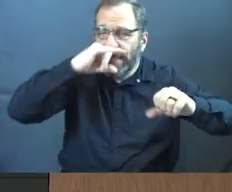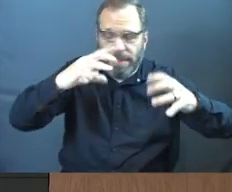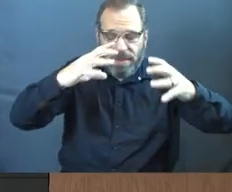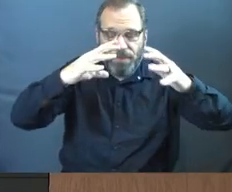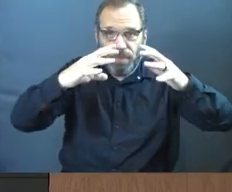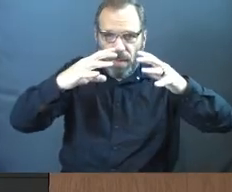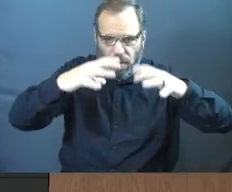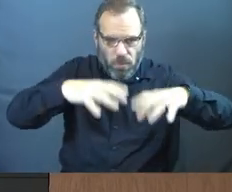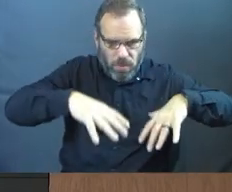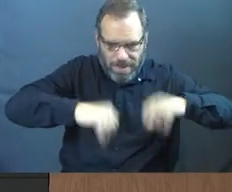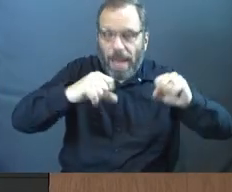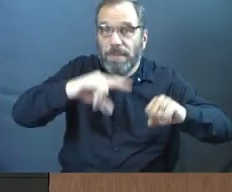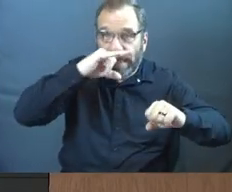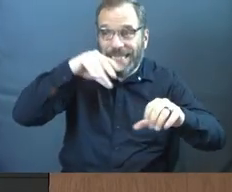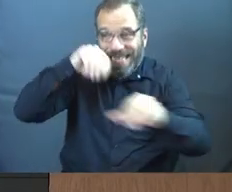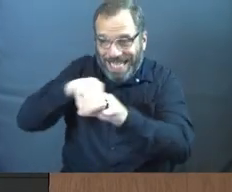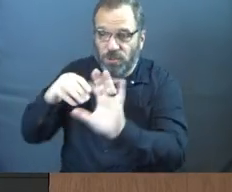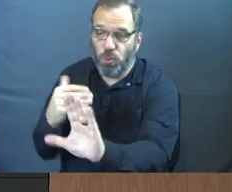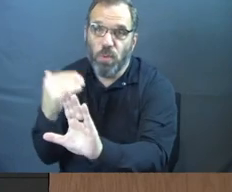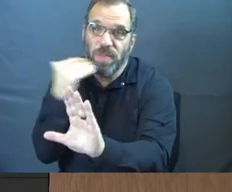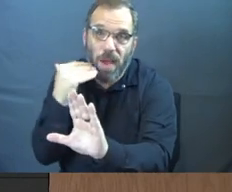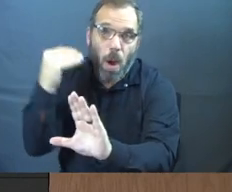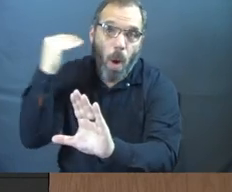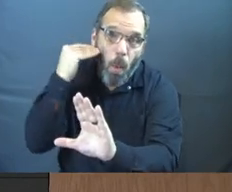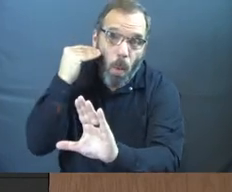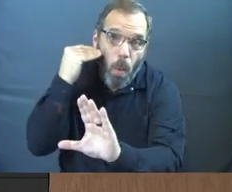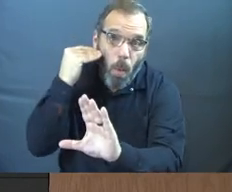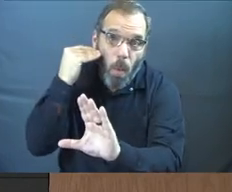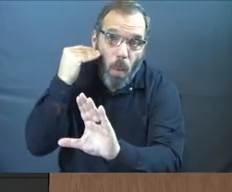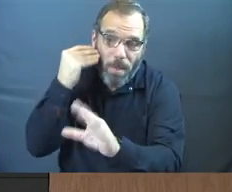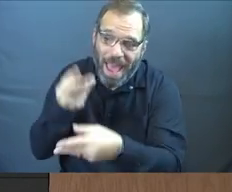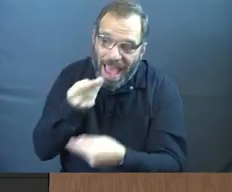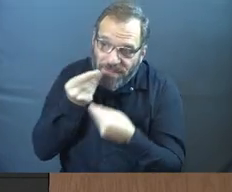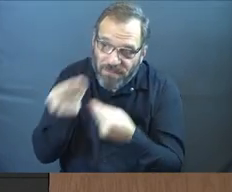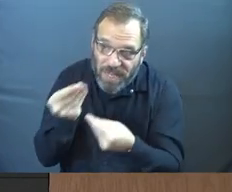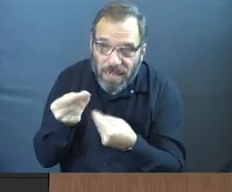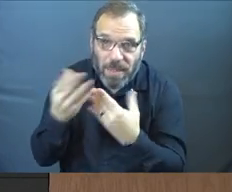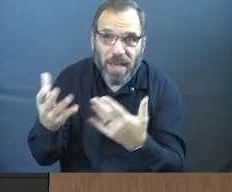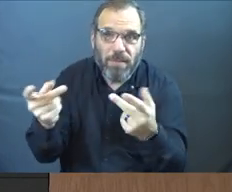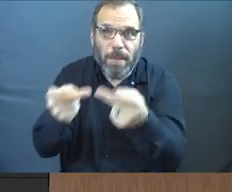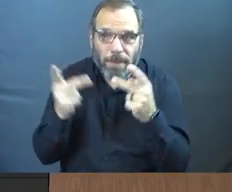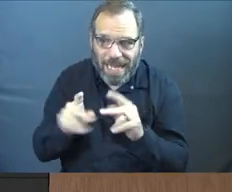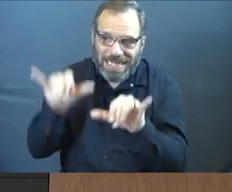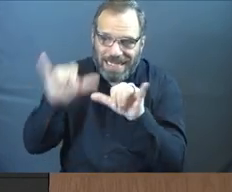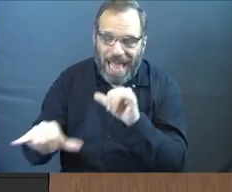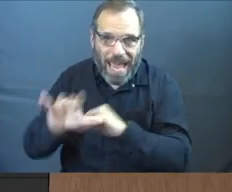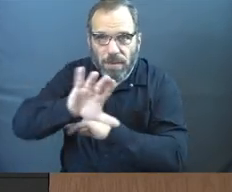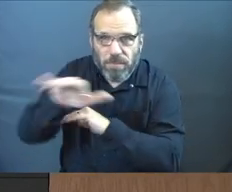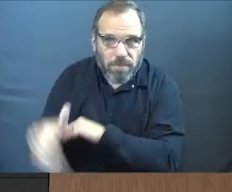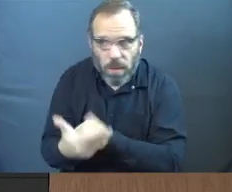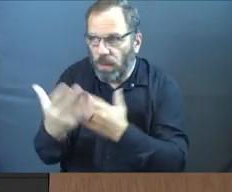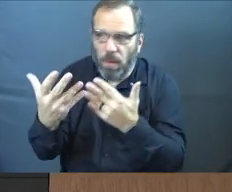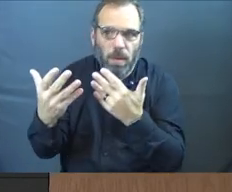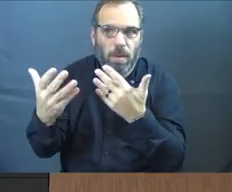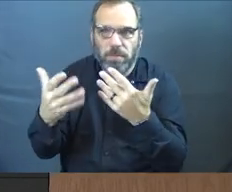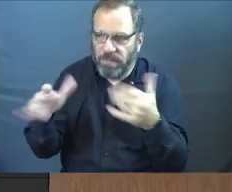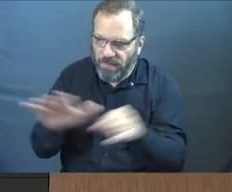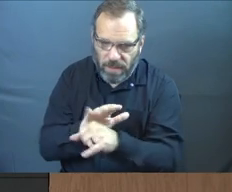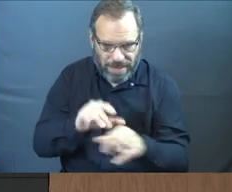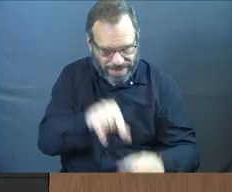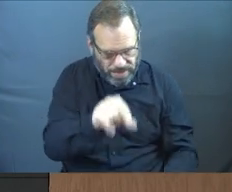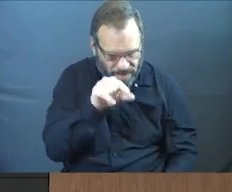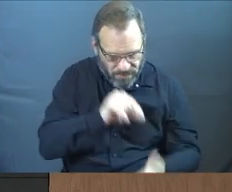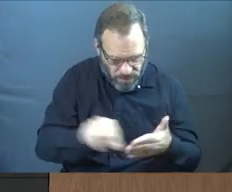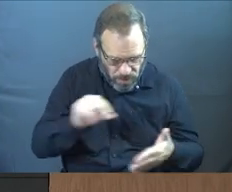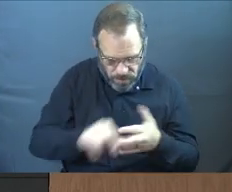to take foster kids into their homes and feed them and give them a place to stay, fulfilling this